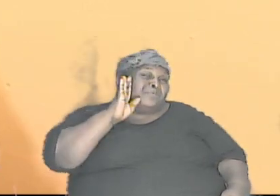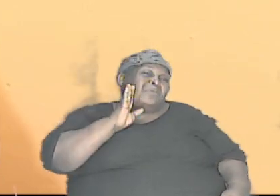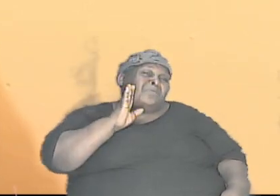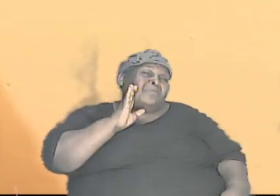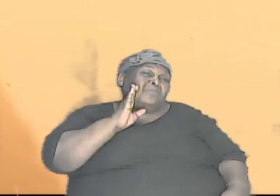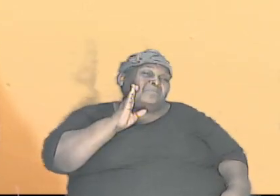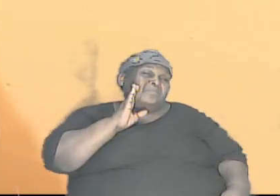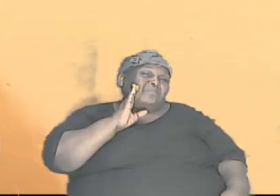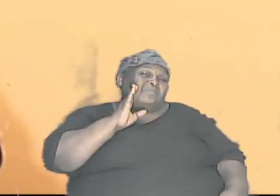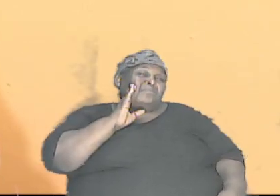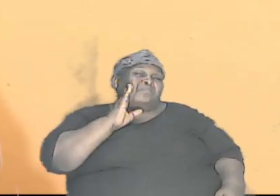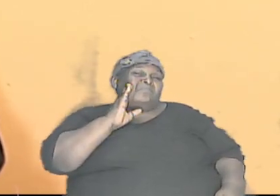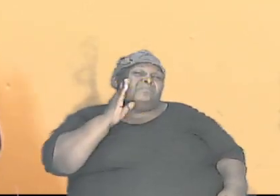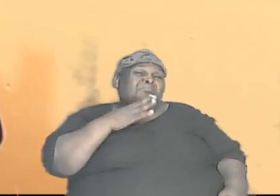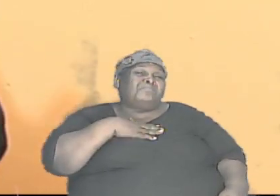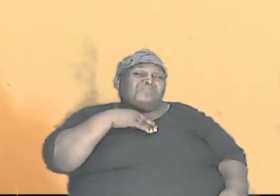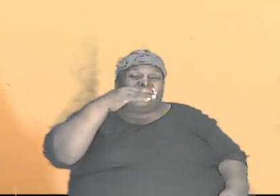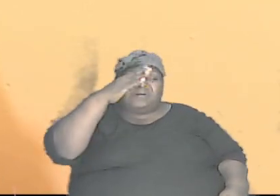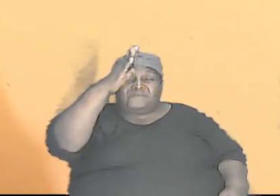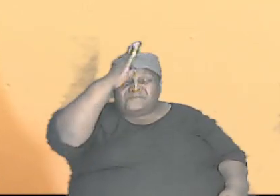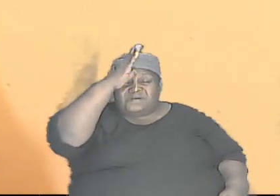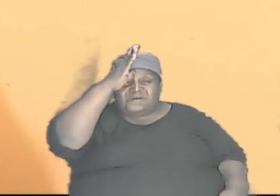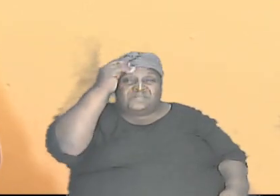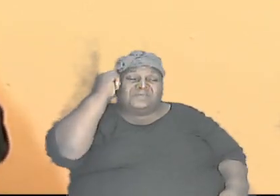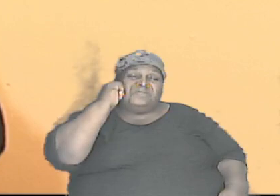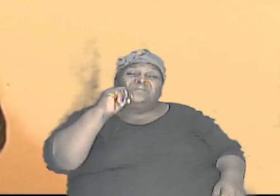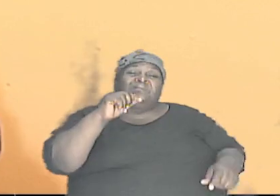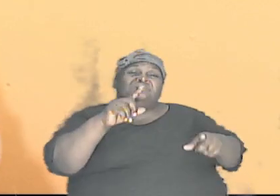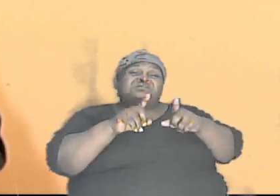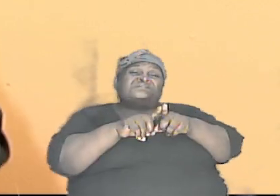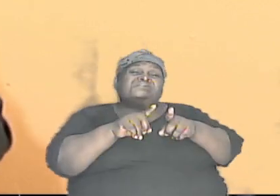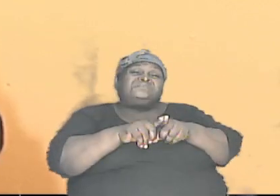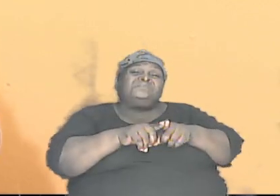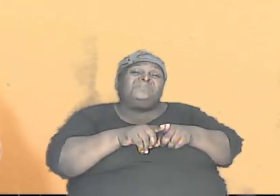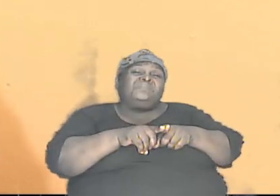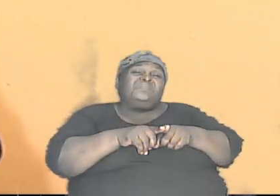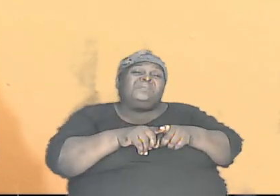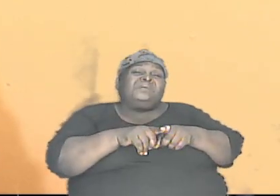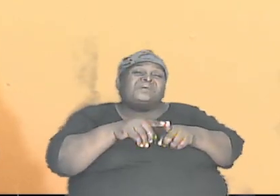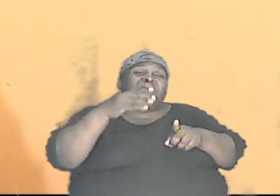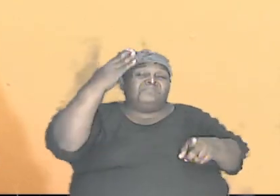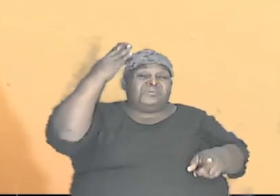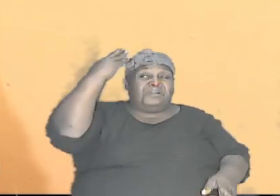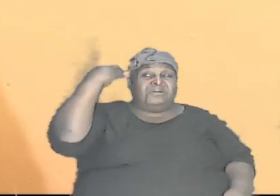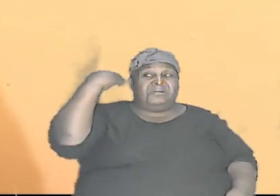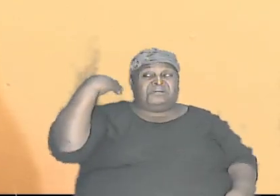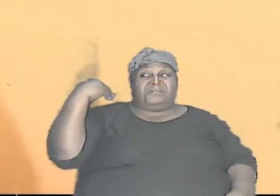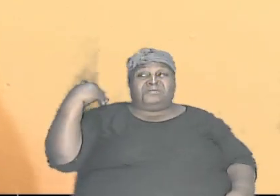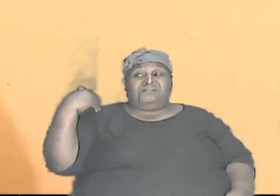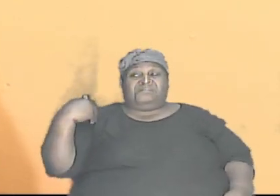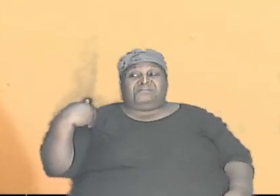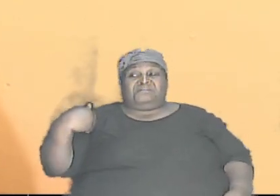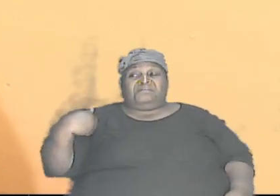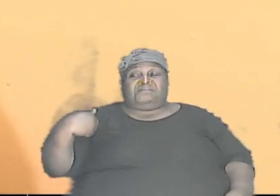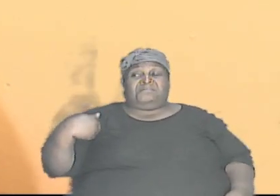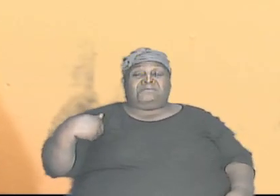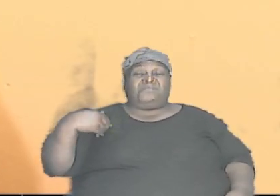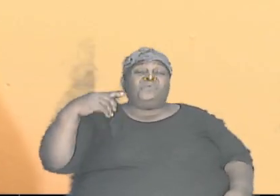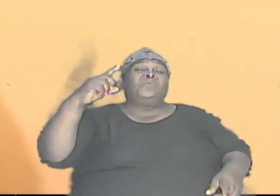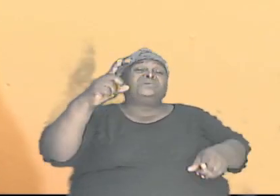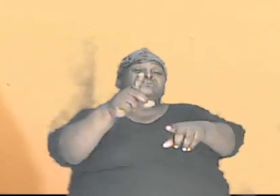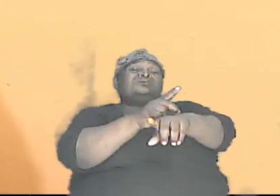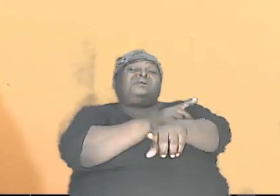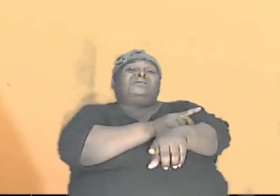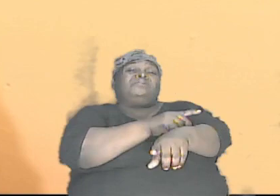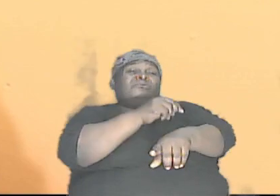father's sisters, except one. And their hair were long. But then one of the dark ones